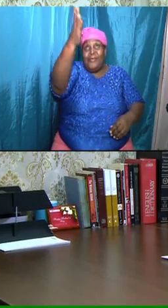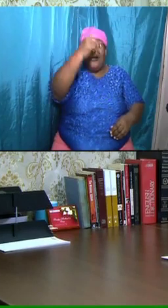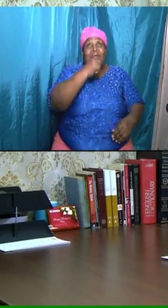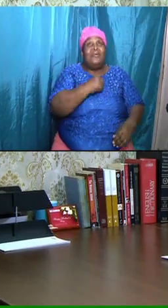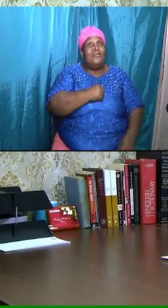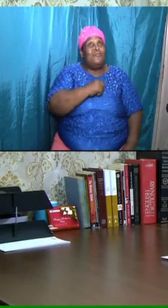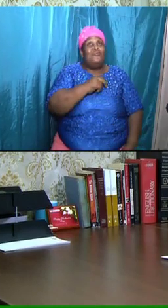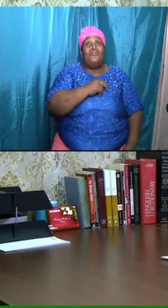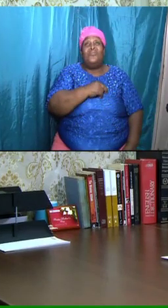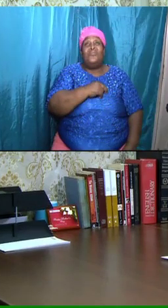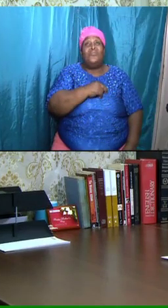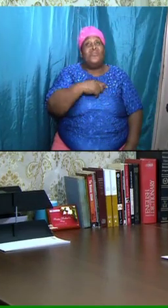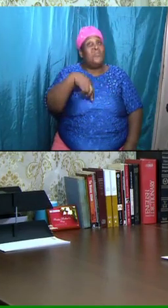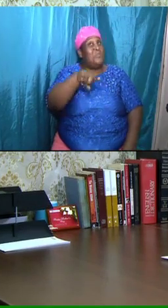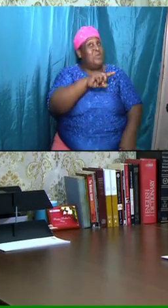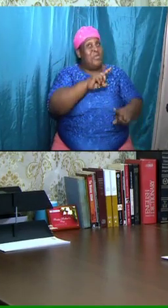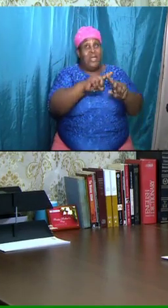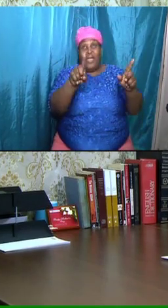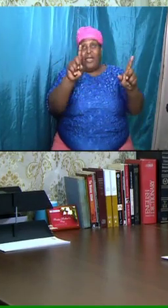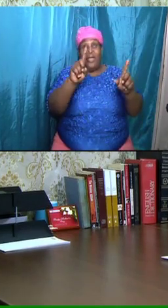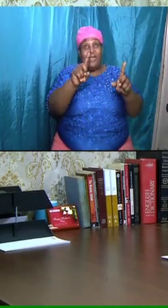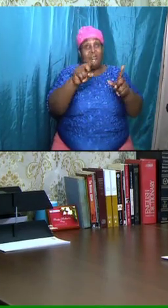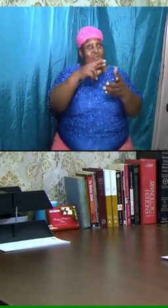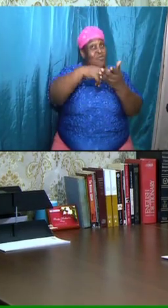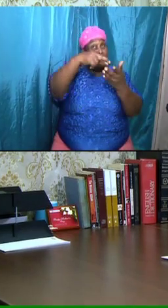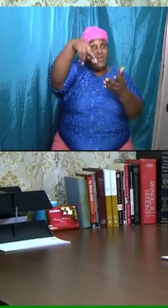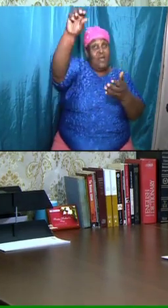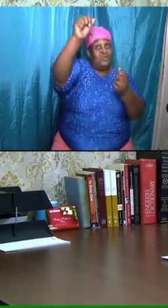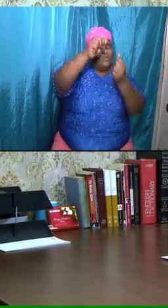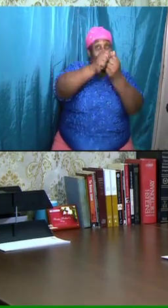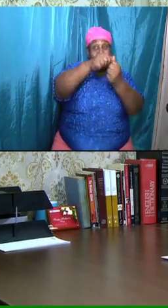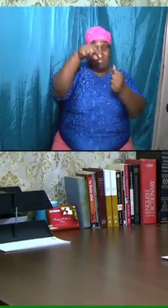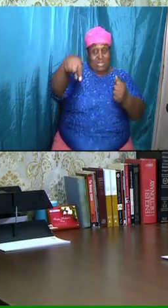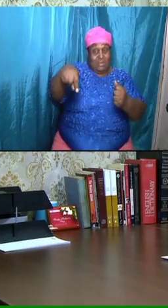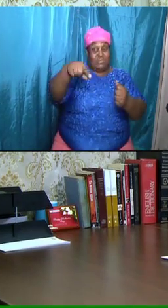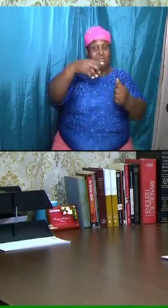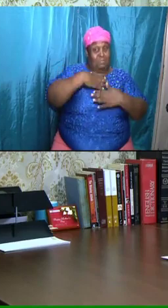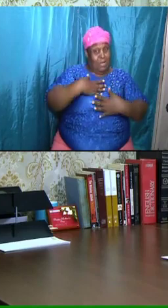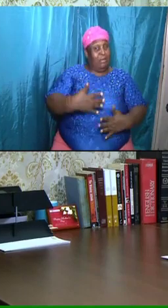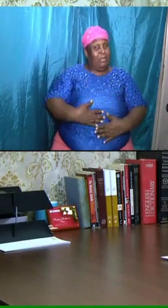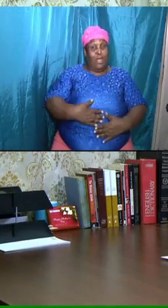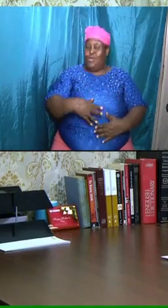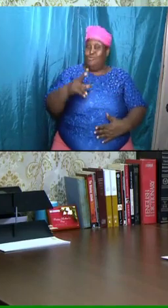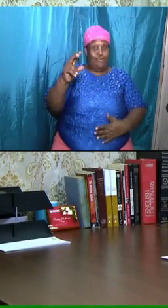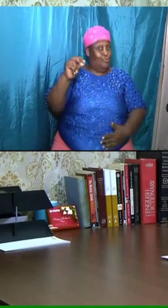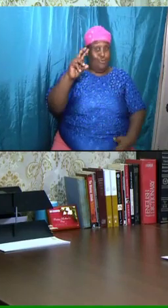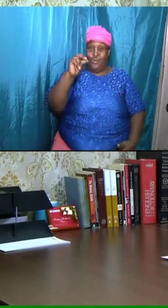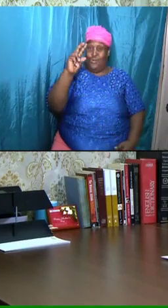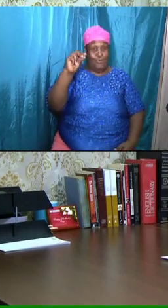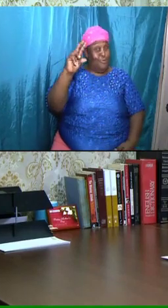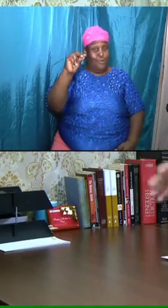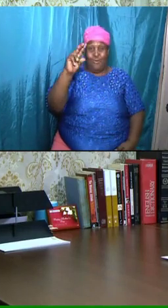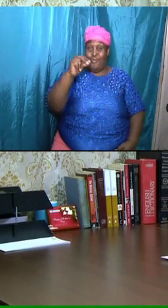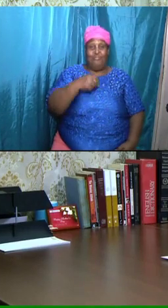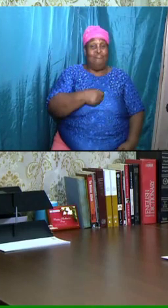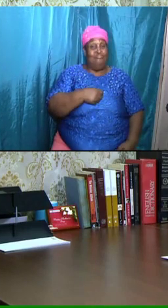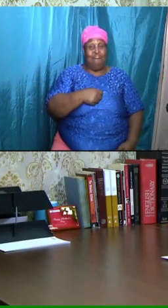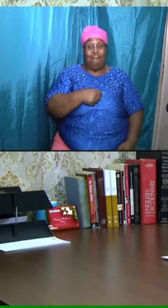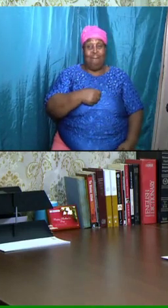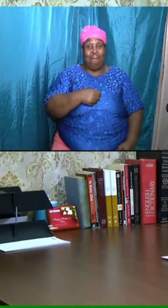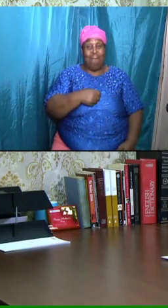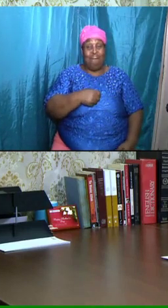we cannot go with the bodies that we have, because these bodies that we have, and for those saints that are dead, they are rotten.